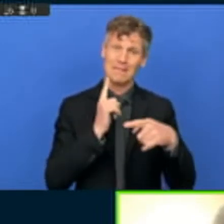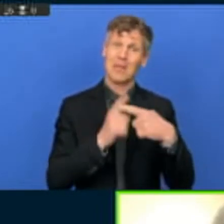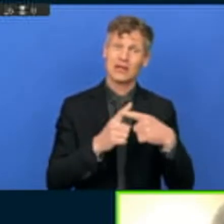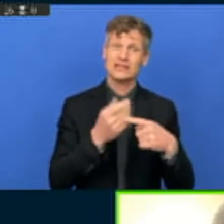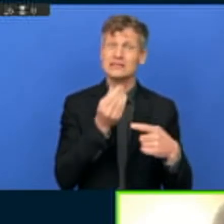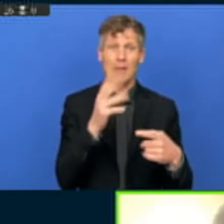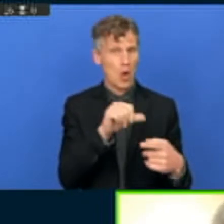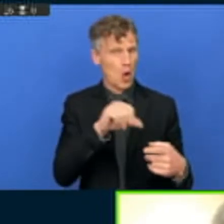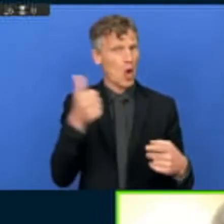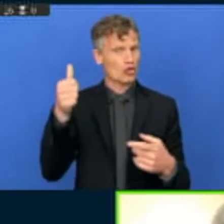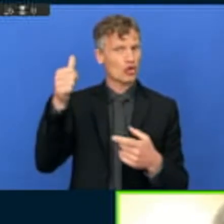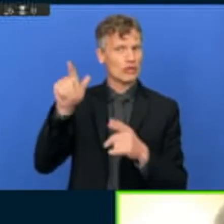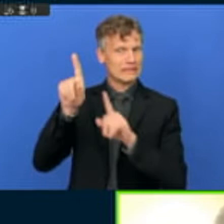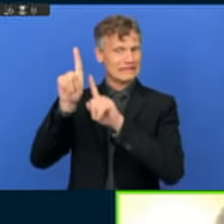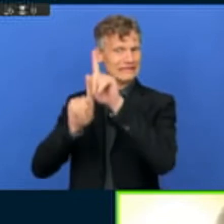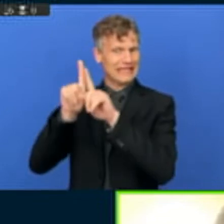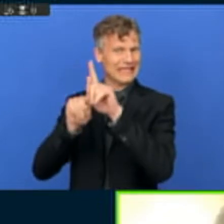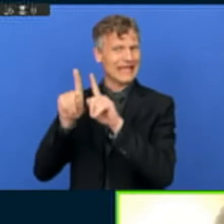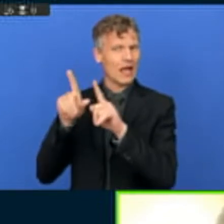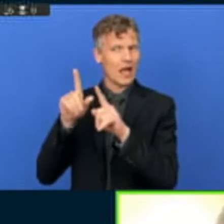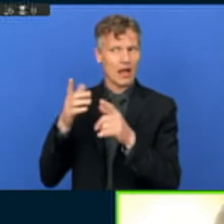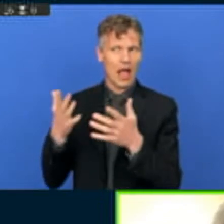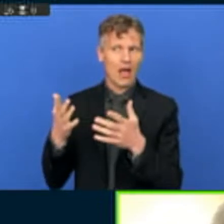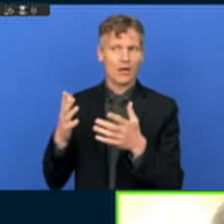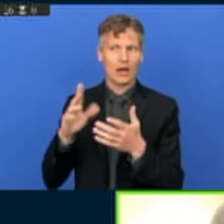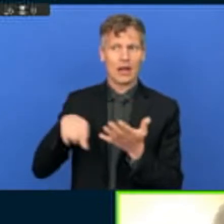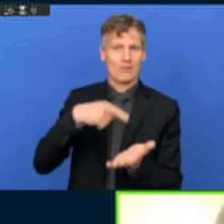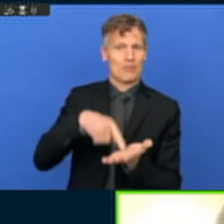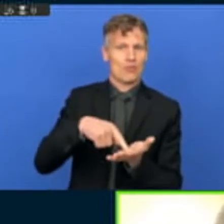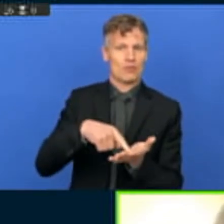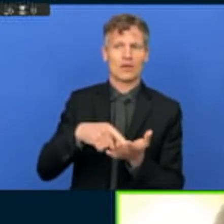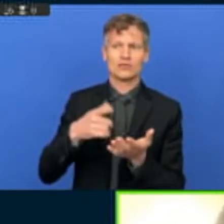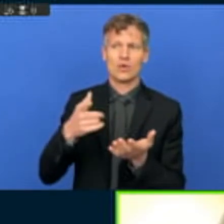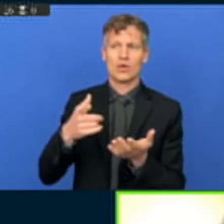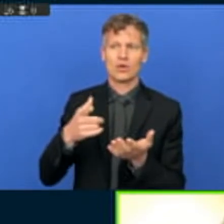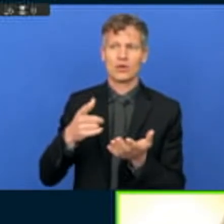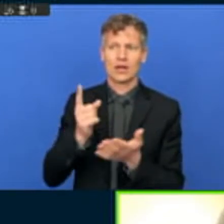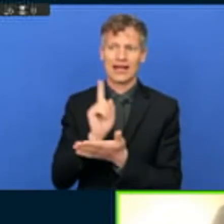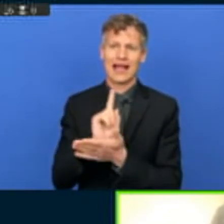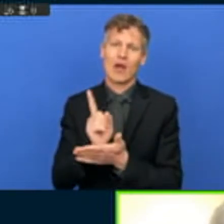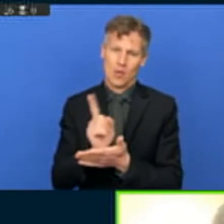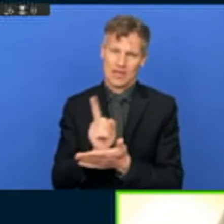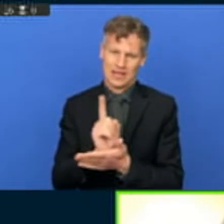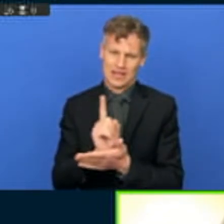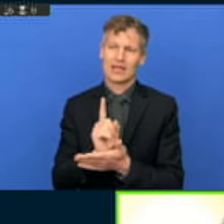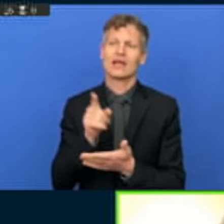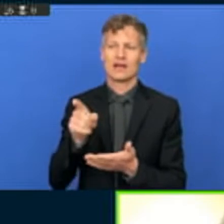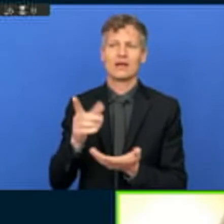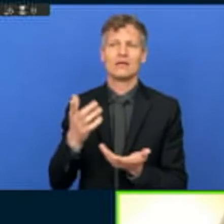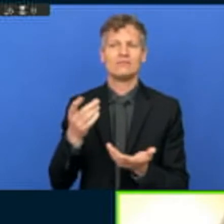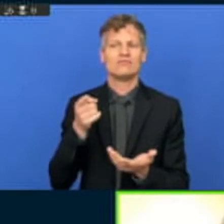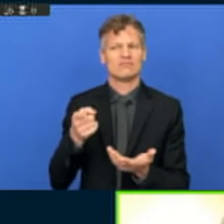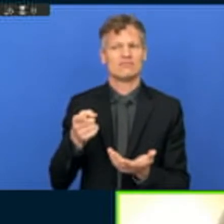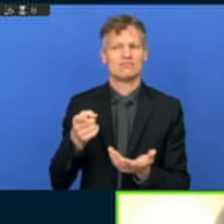which will play a very key role in the further transition towards an urban or predominantly urban